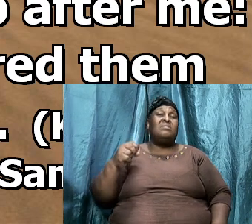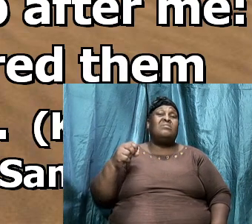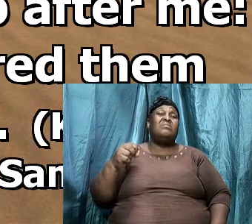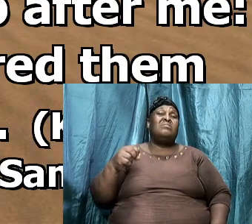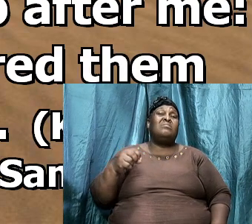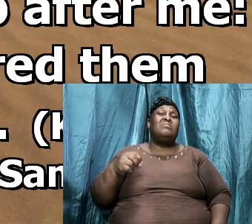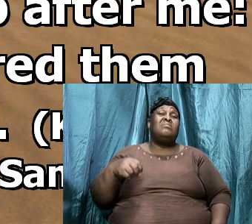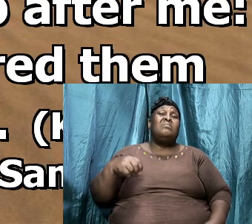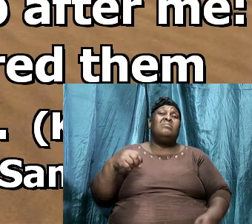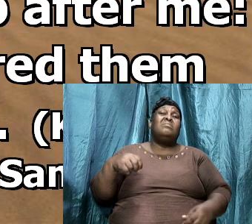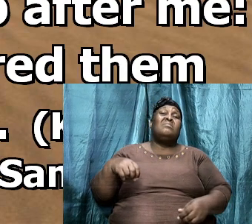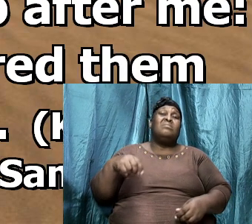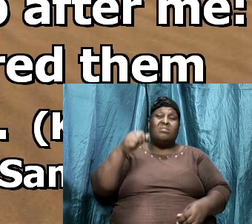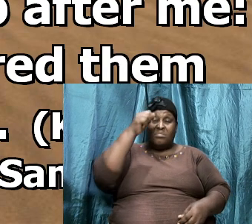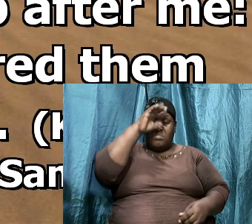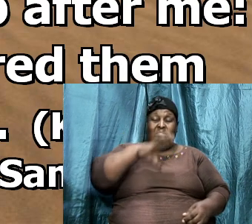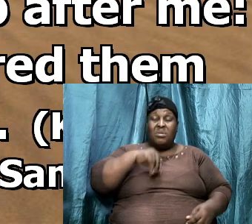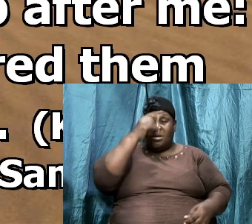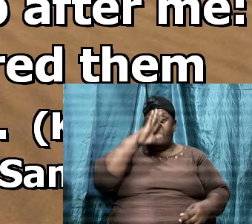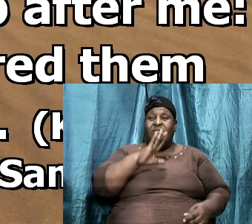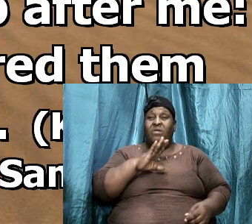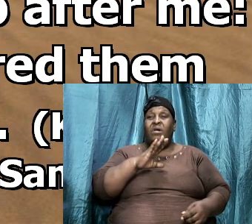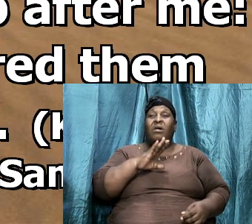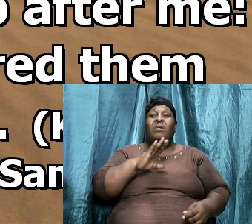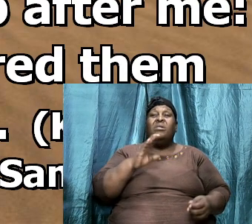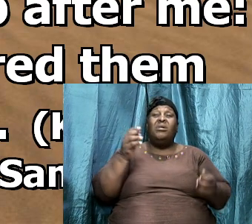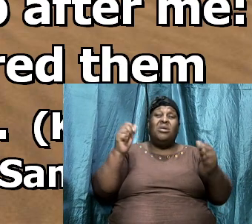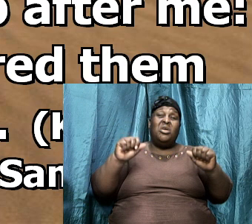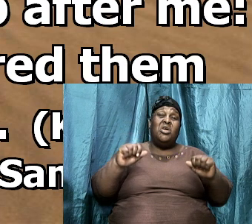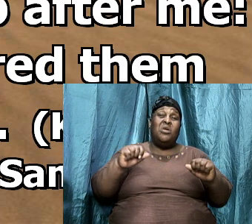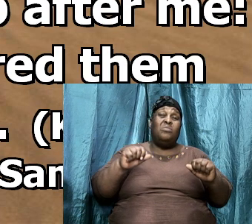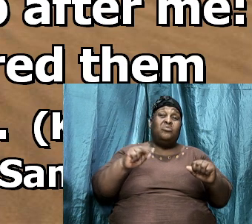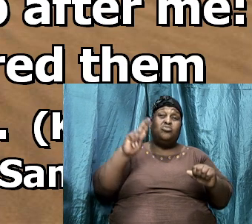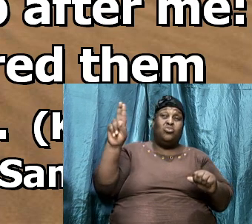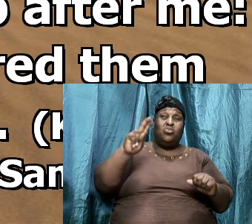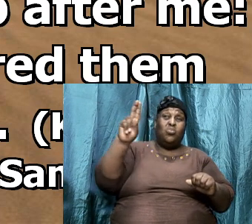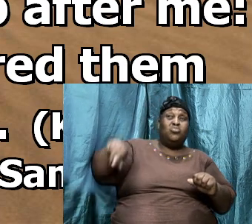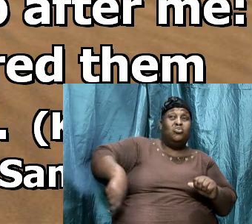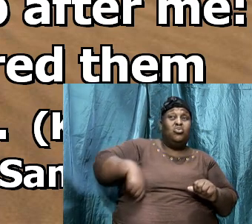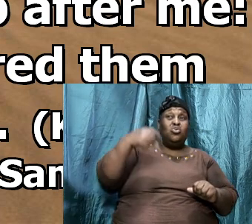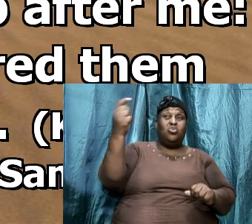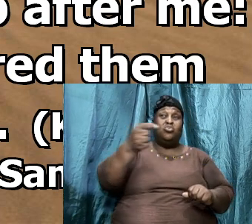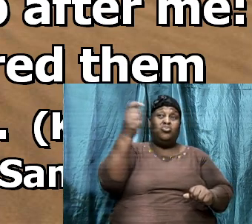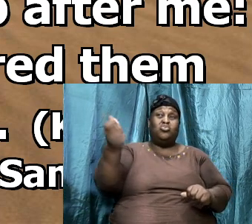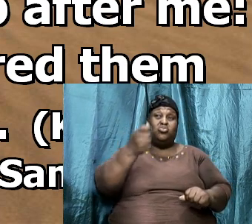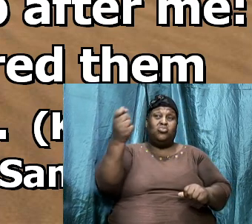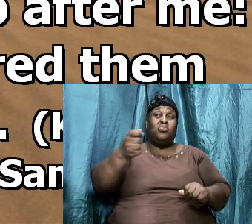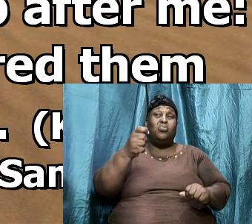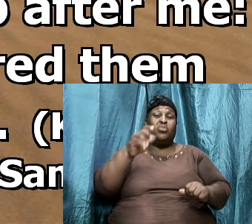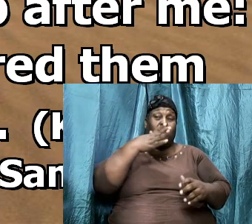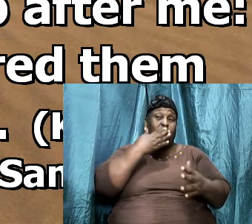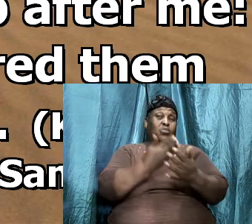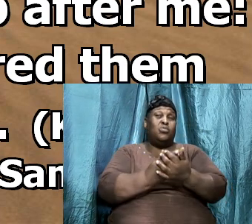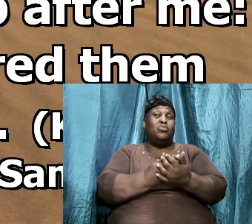was able to use his sword well and the armor bearer that was with him was able to use their swords well